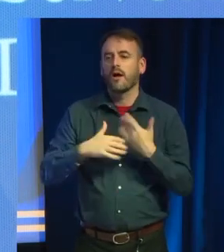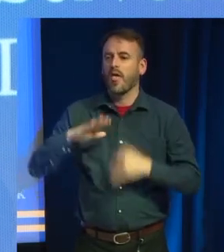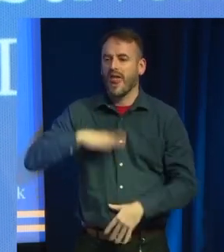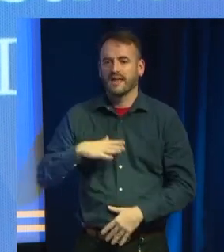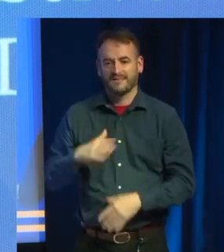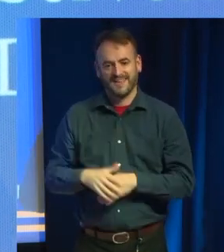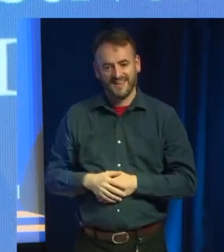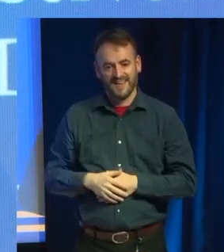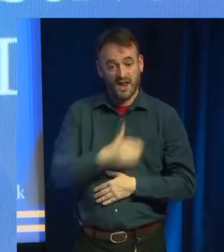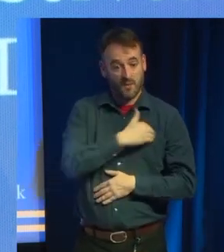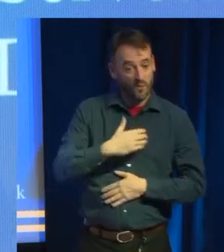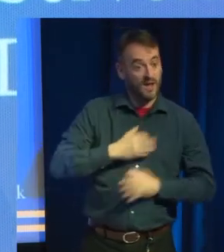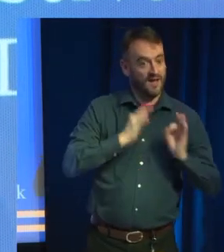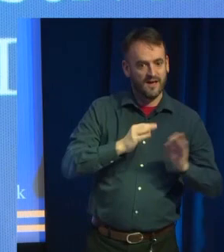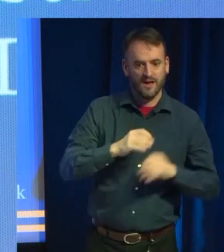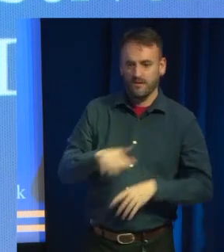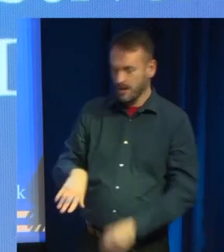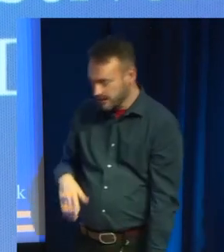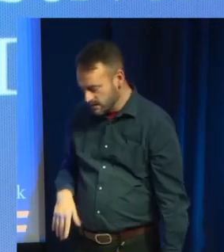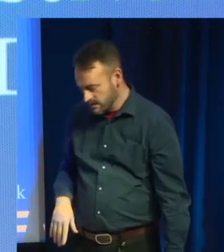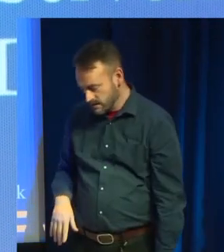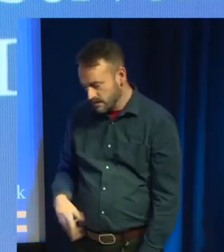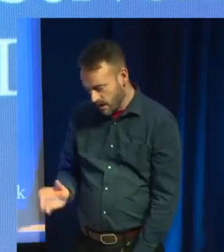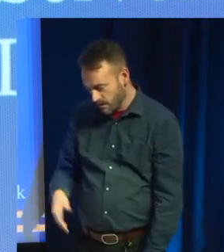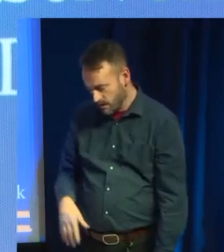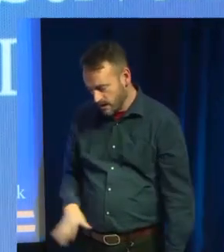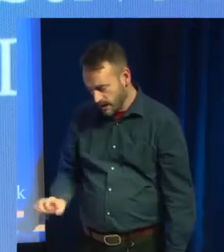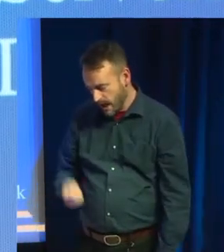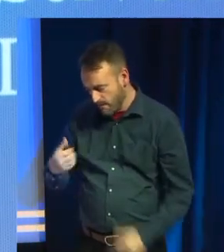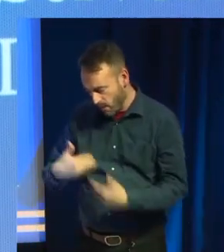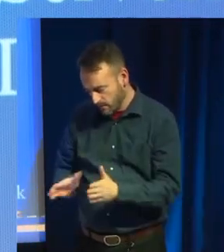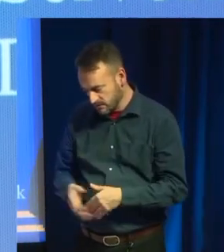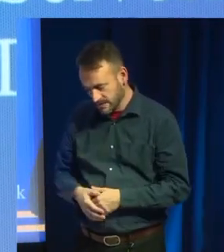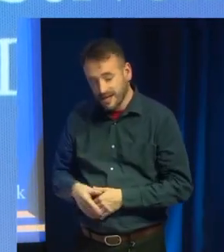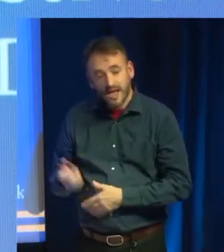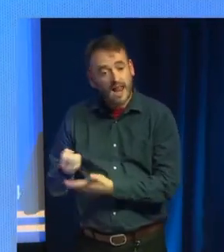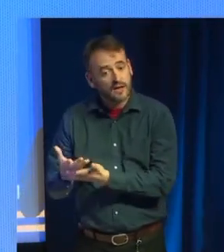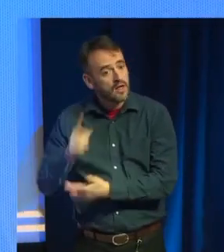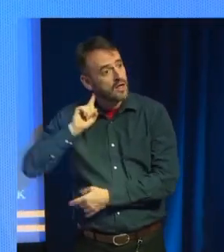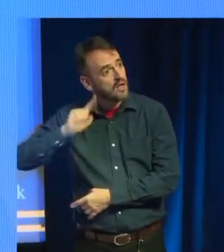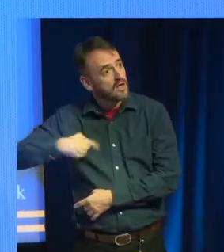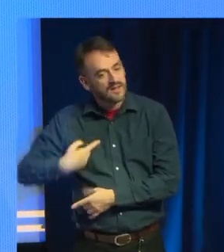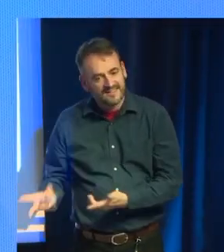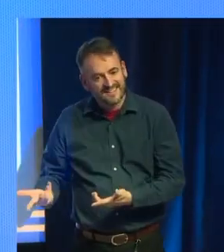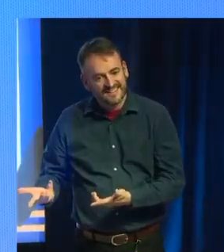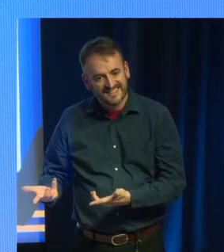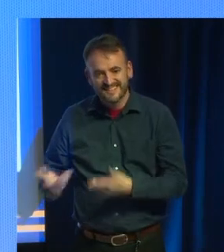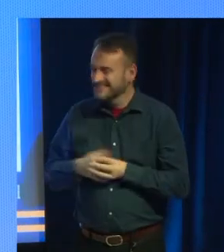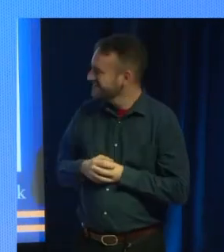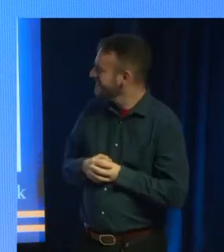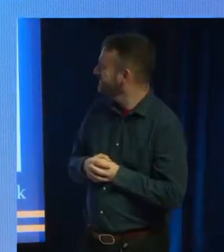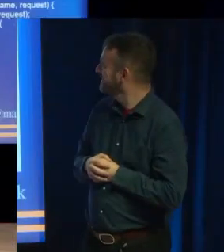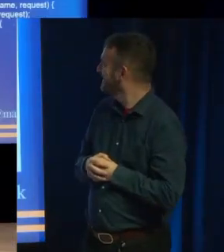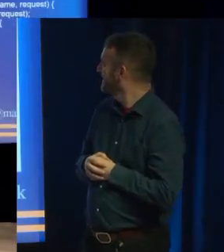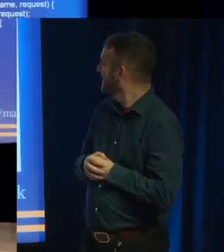just go, get the box, drop the box, so it starts not understanding you. And I built a code harness,